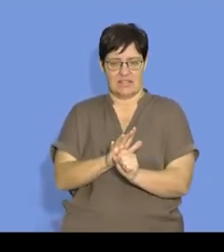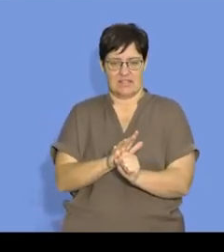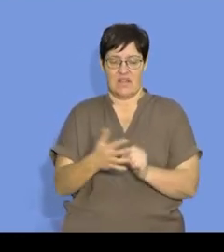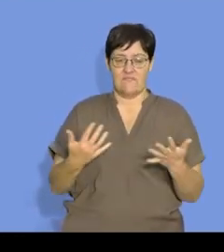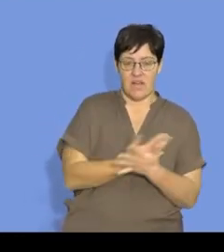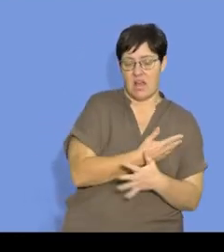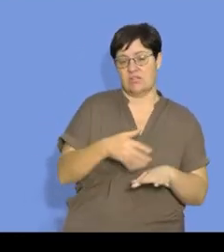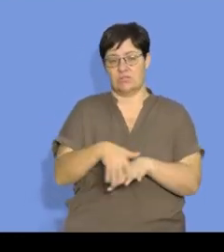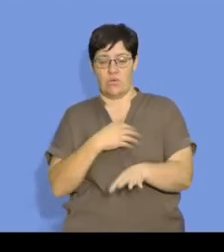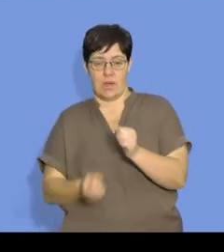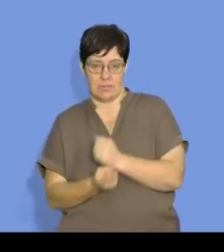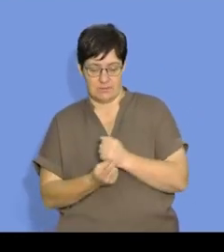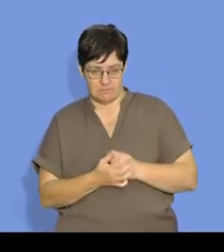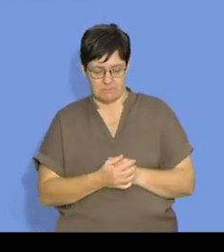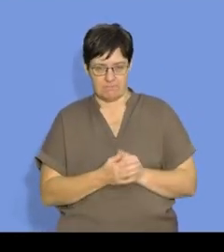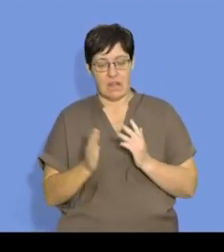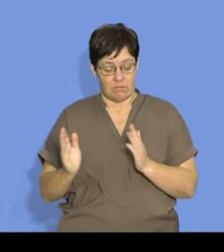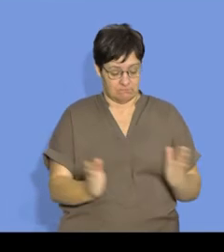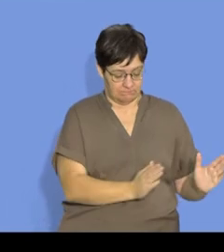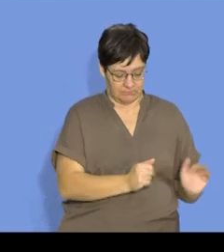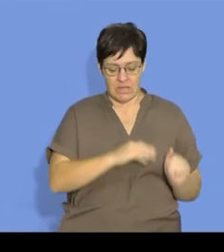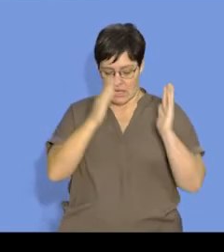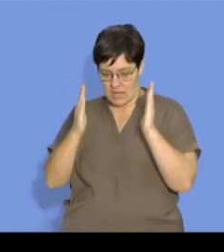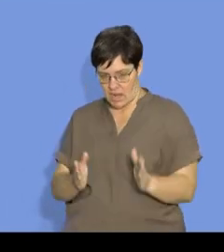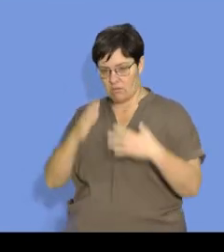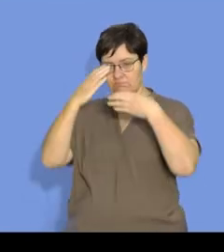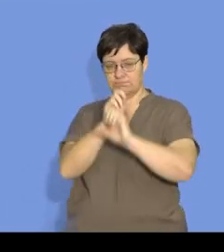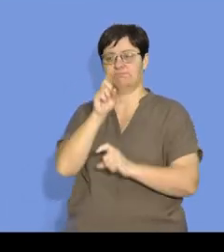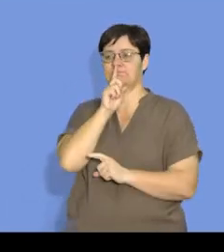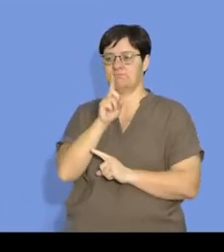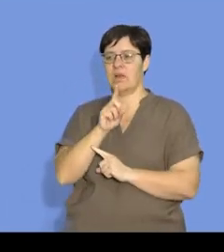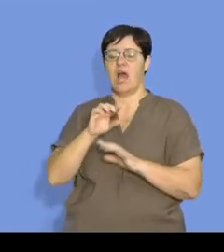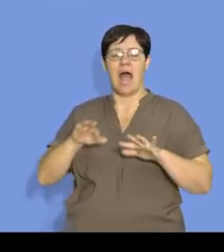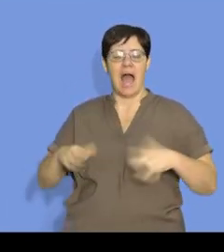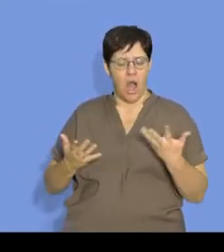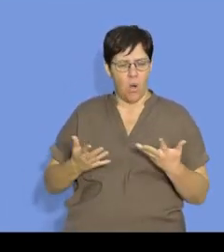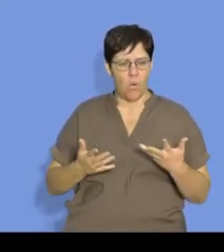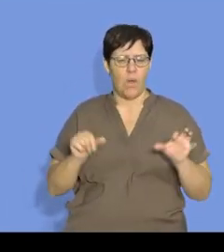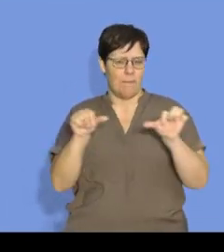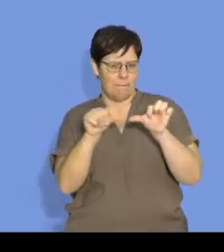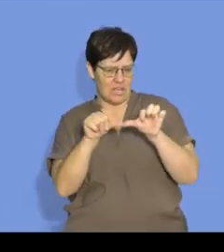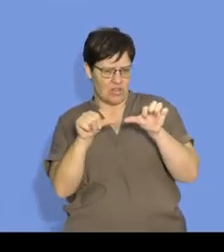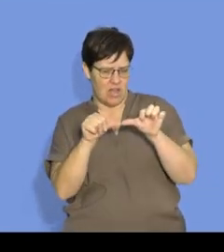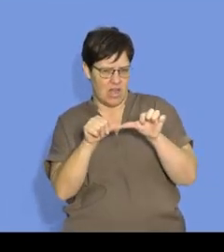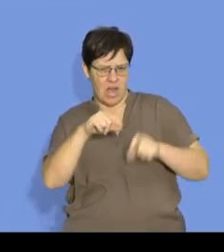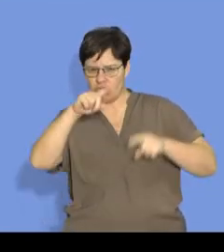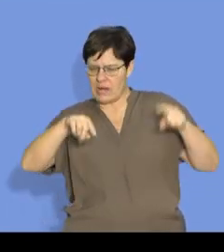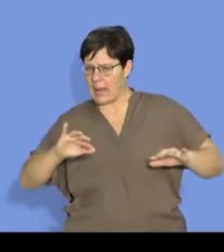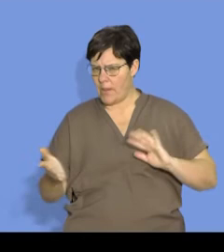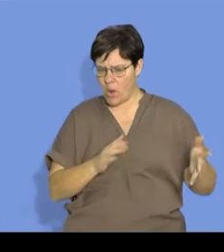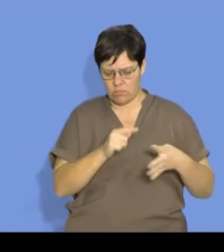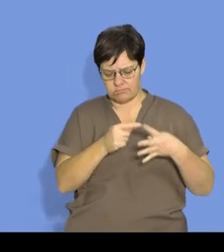would like us to go look at the ways to measure rate, and then what that way is to measure rate experimentally.